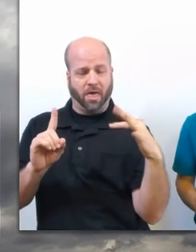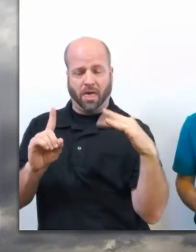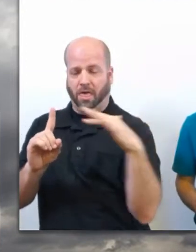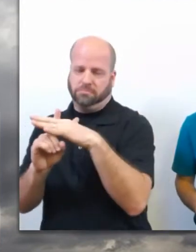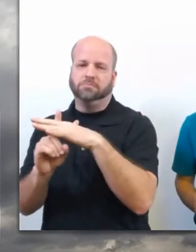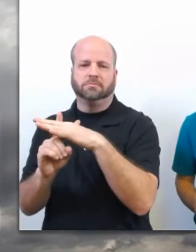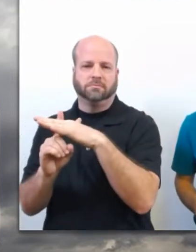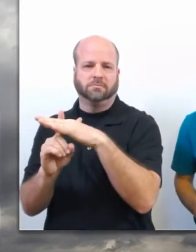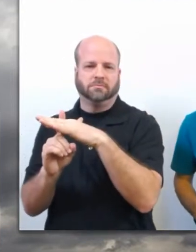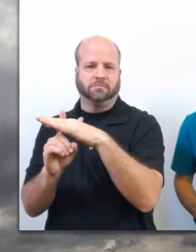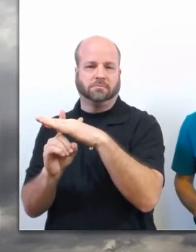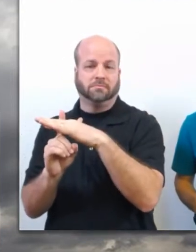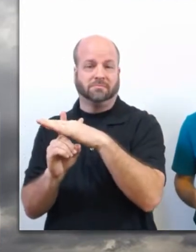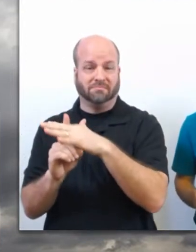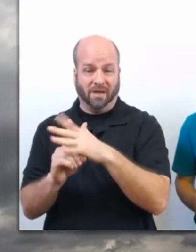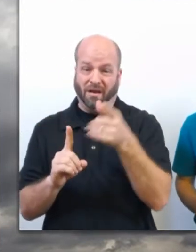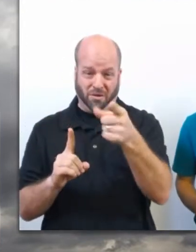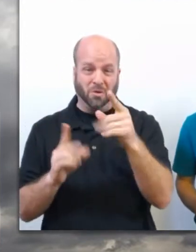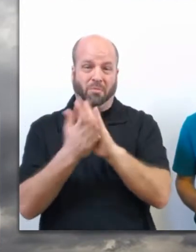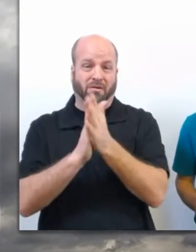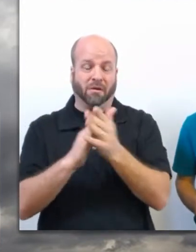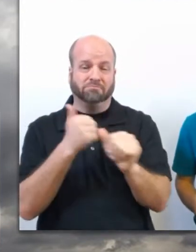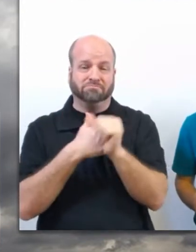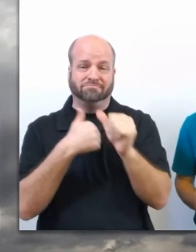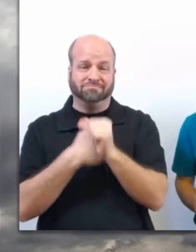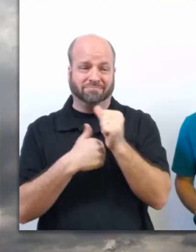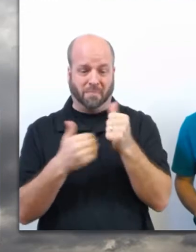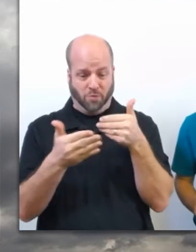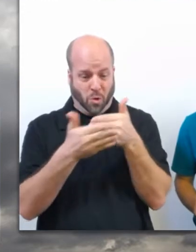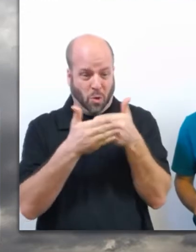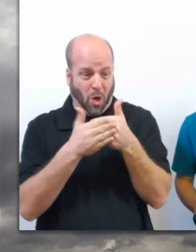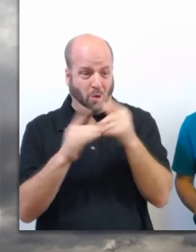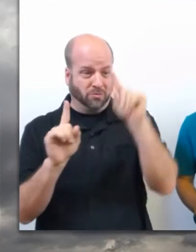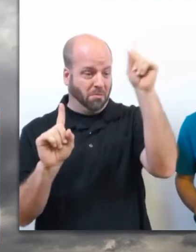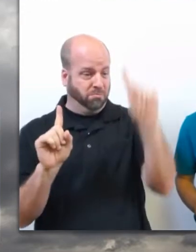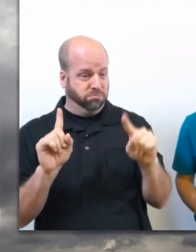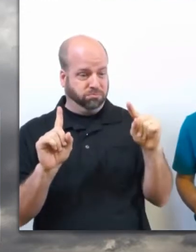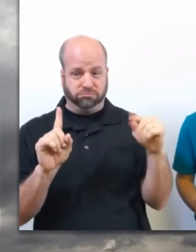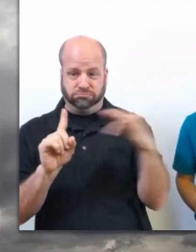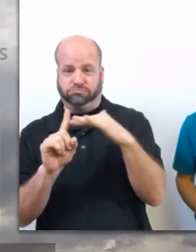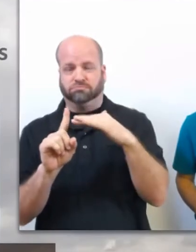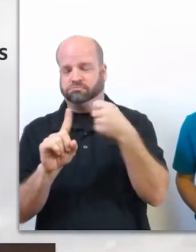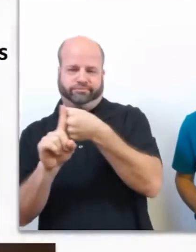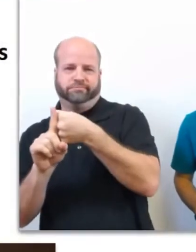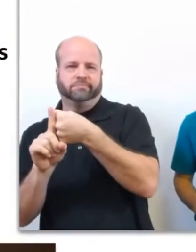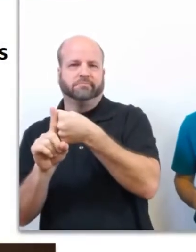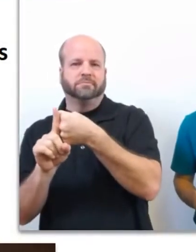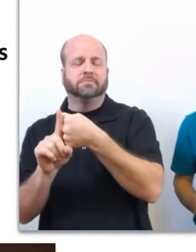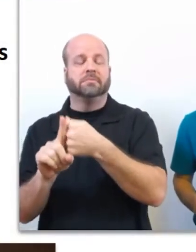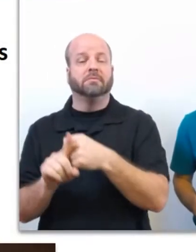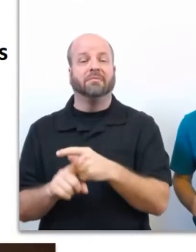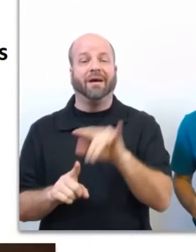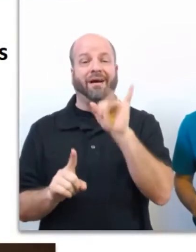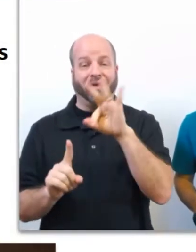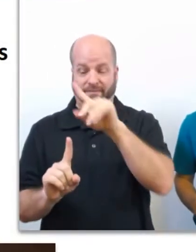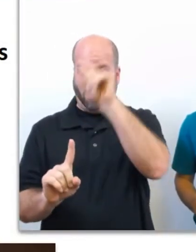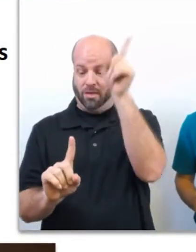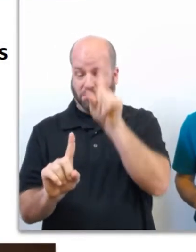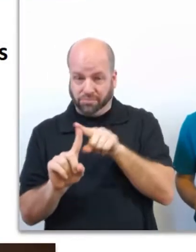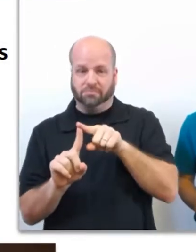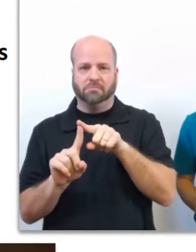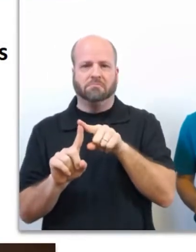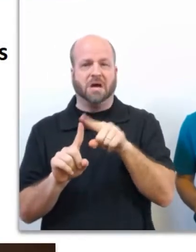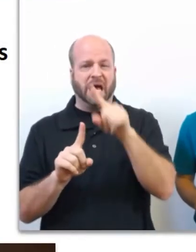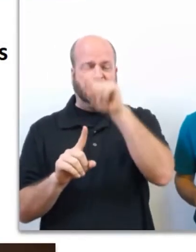take several paths, putting you in danger by simply being near a lightning strike. If struck, lightning can